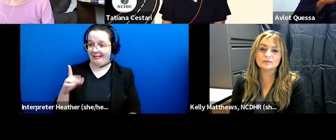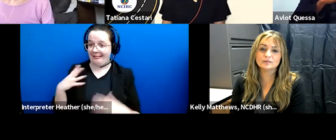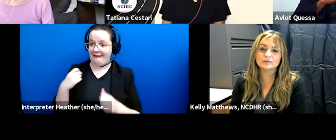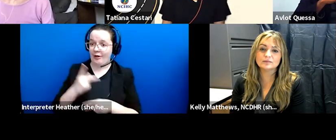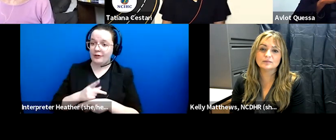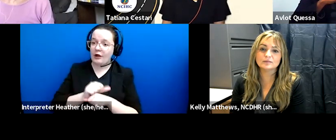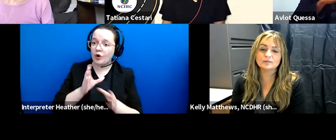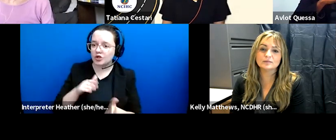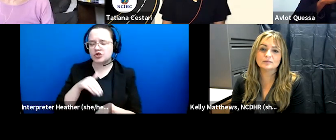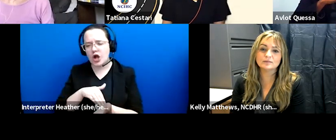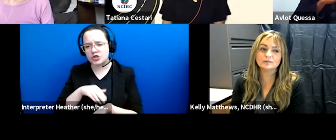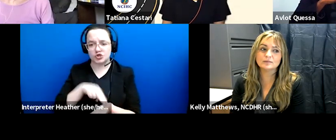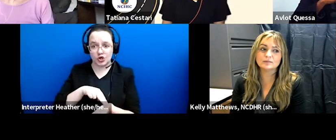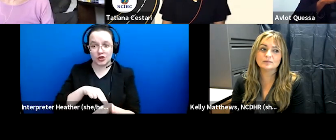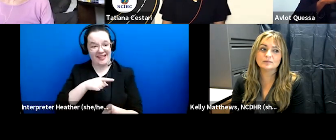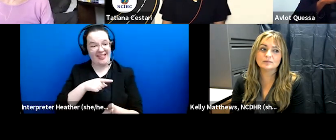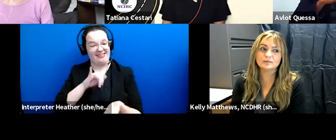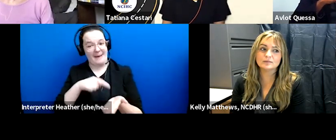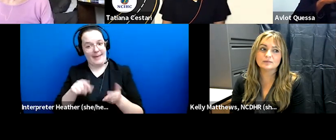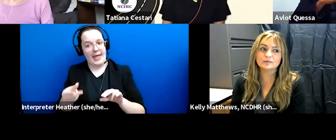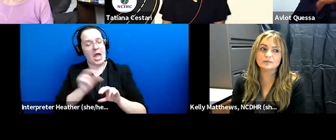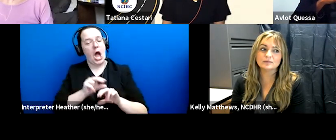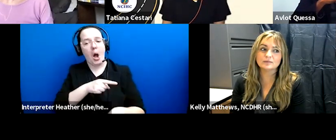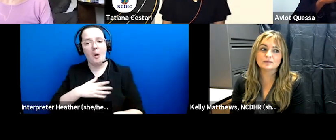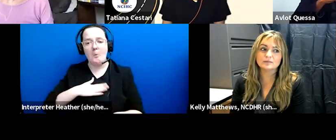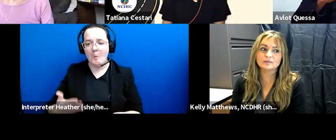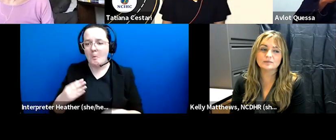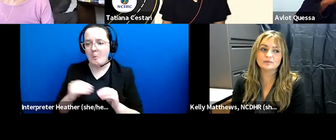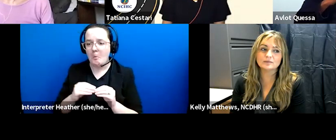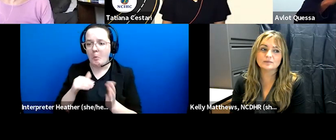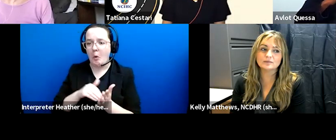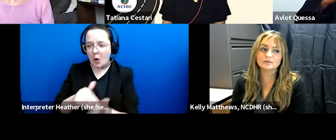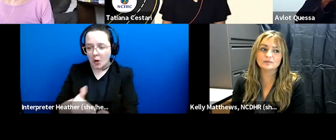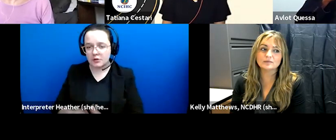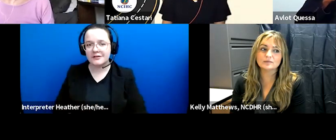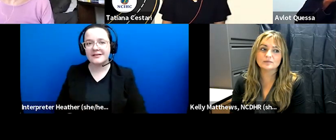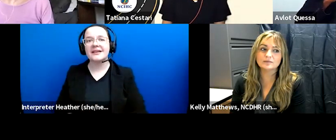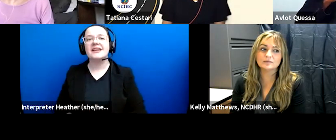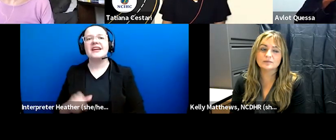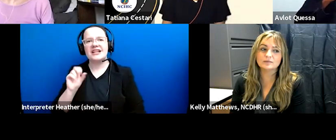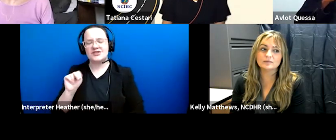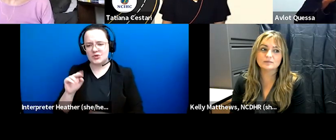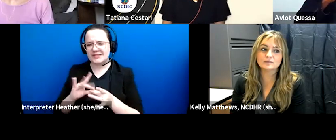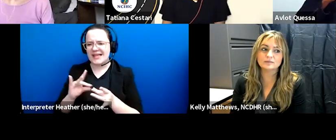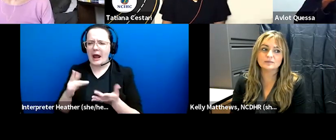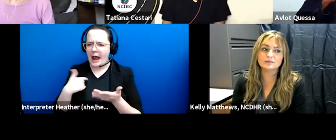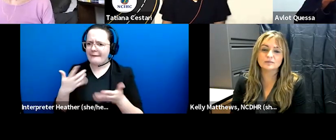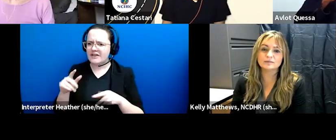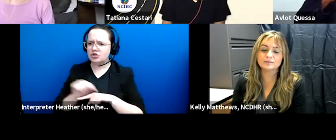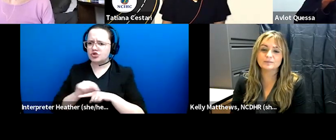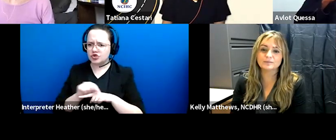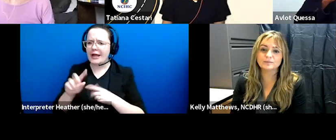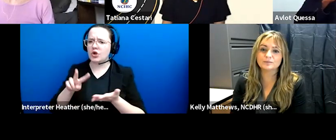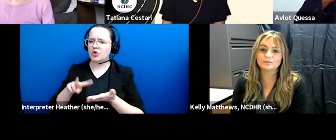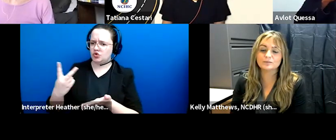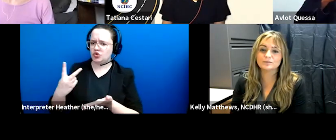so susan says i've trained a group of dual role interpreters in education and in health care but not in hospital what